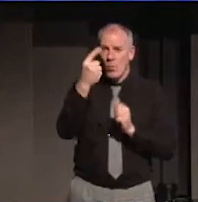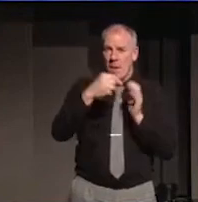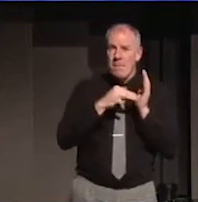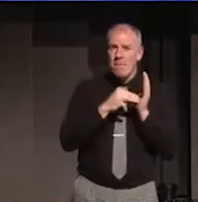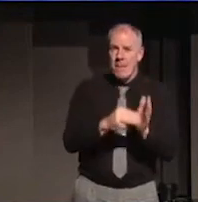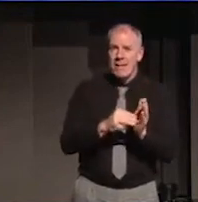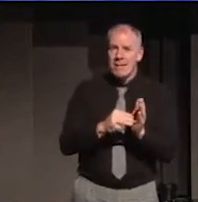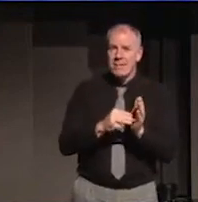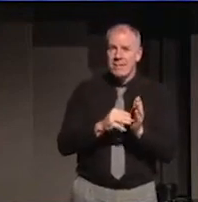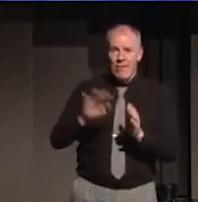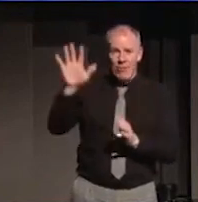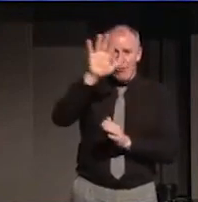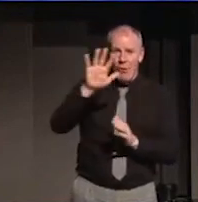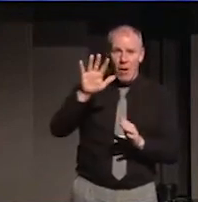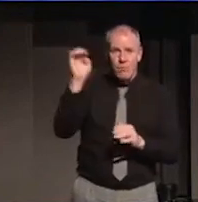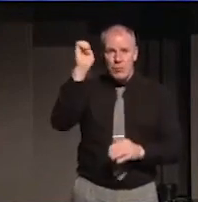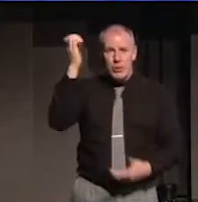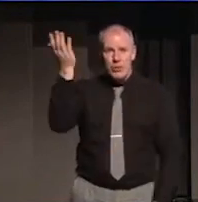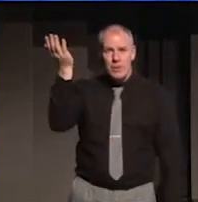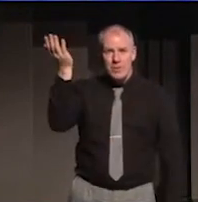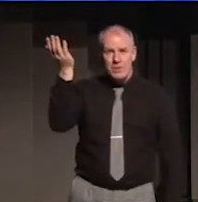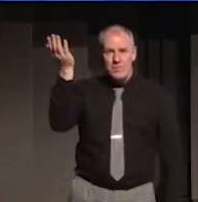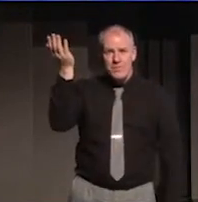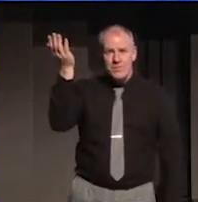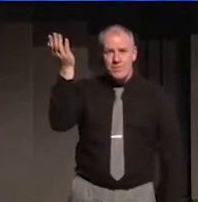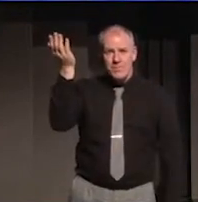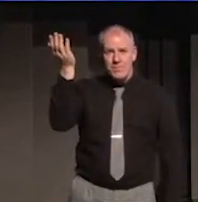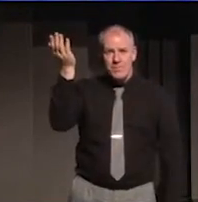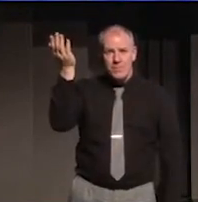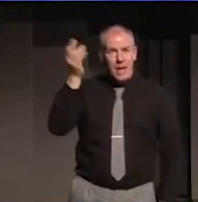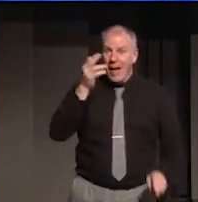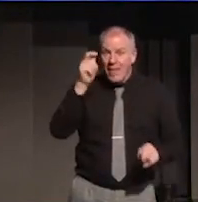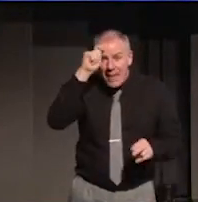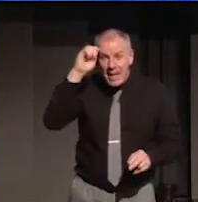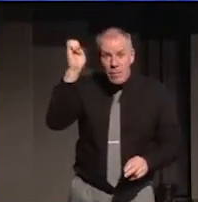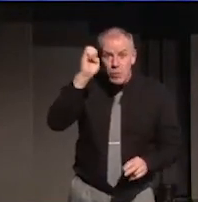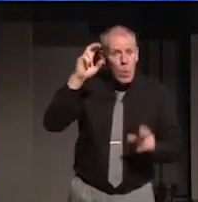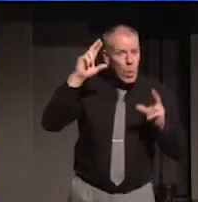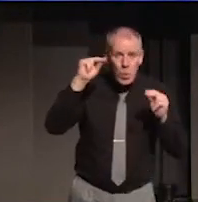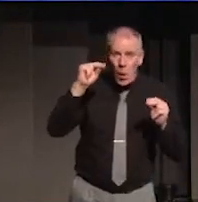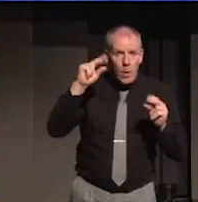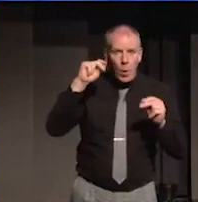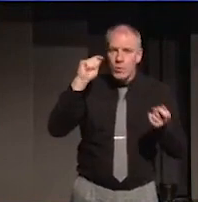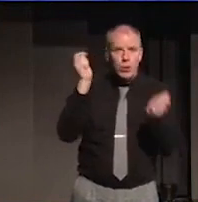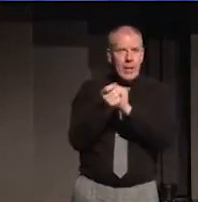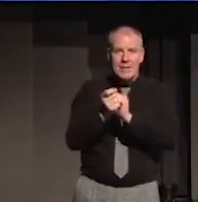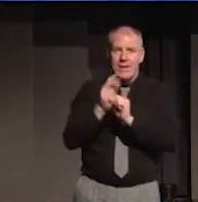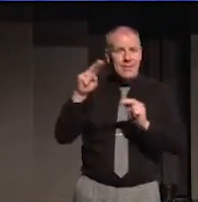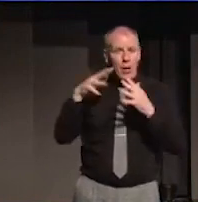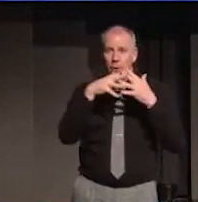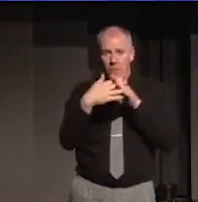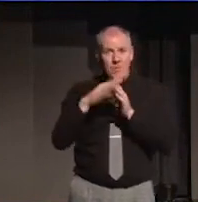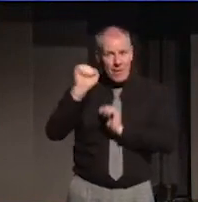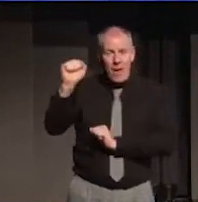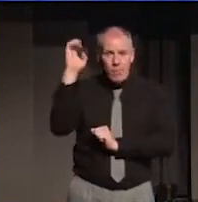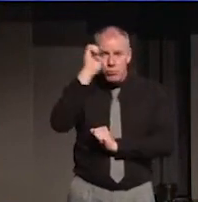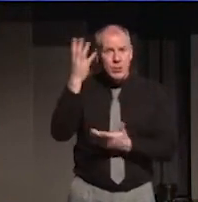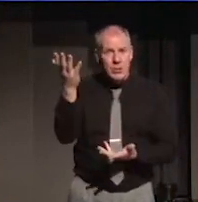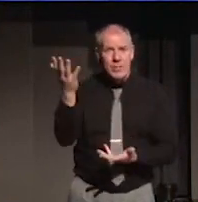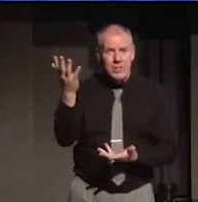this island who are British. They don't just think they're British. They don't need converted. They're not confused. They're British.